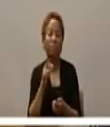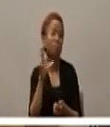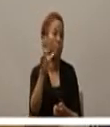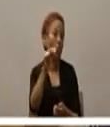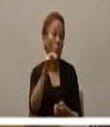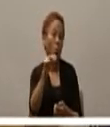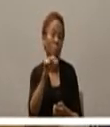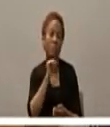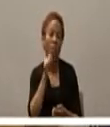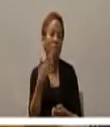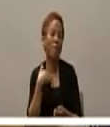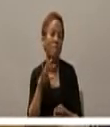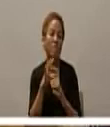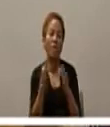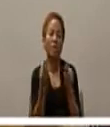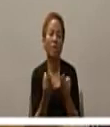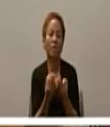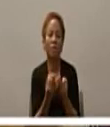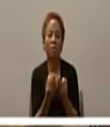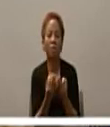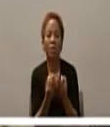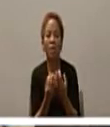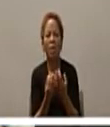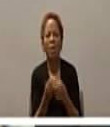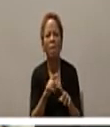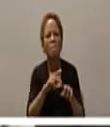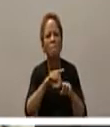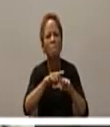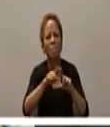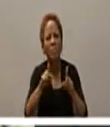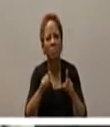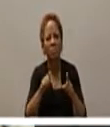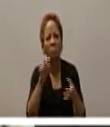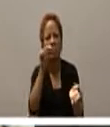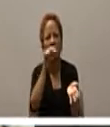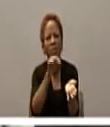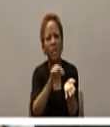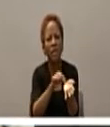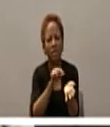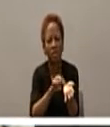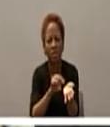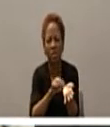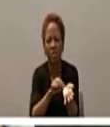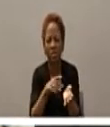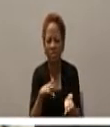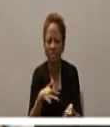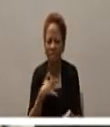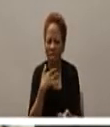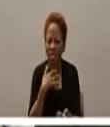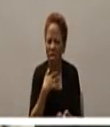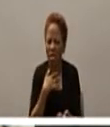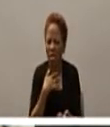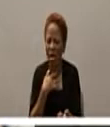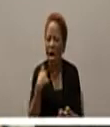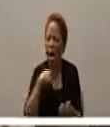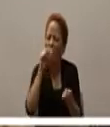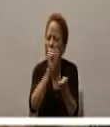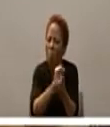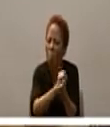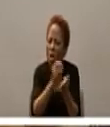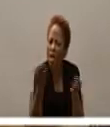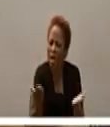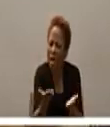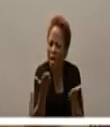this was a sister this was a sister who needed help was in dire situations was dying